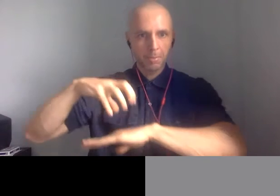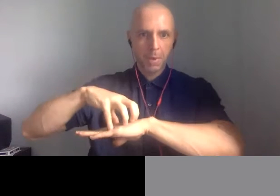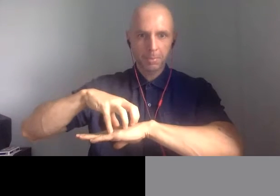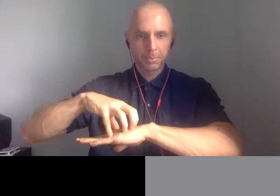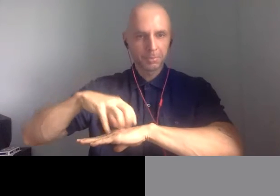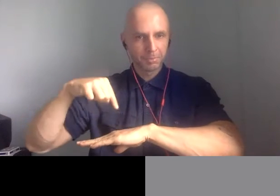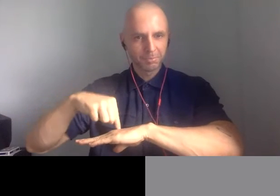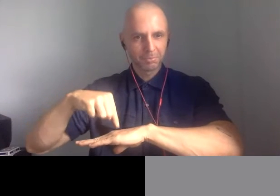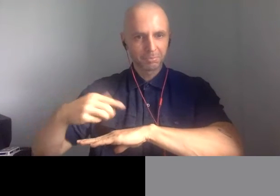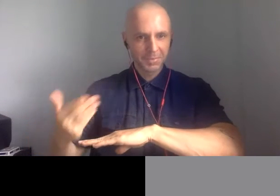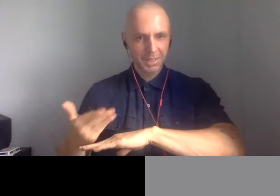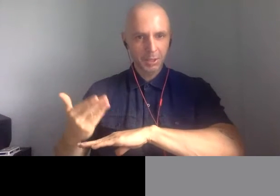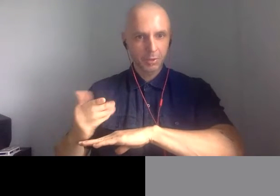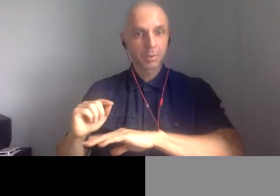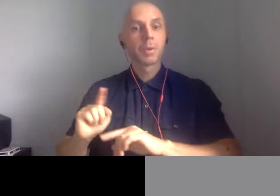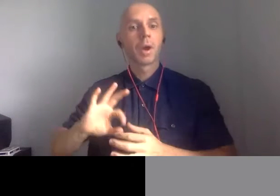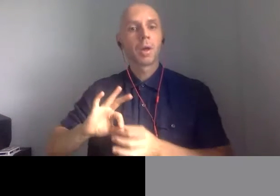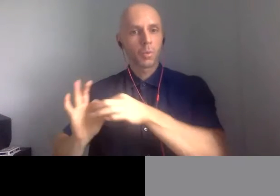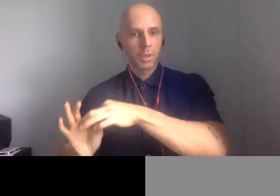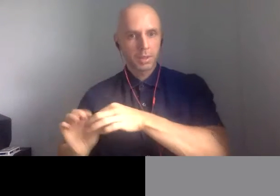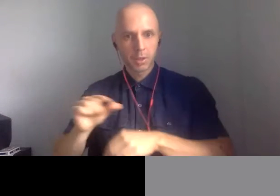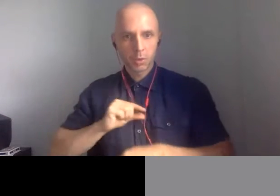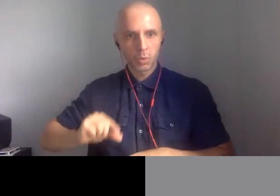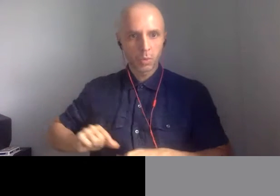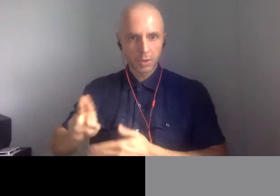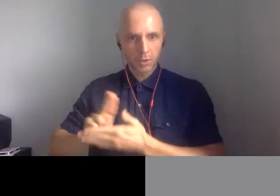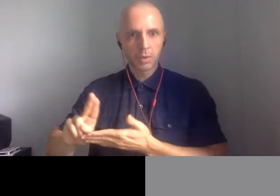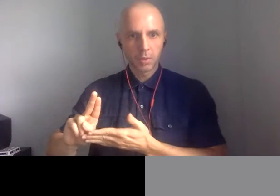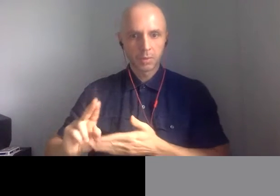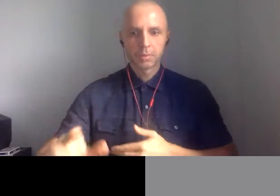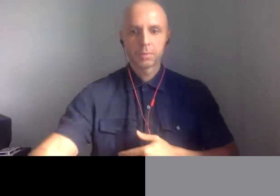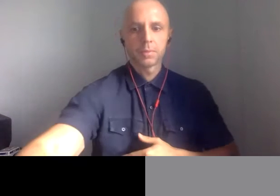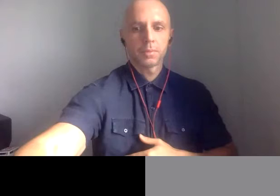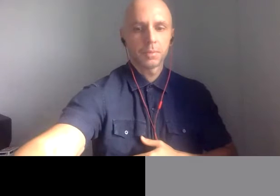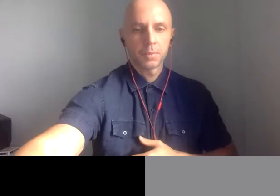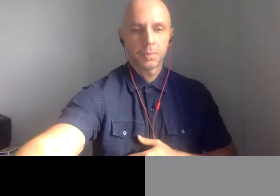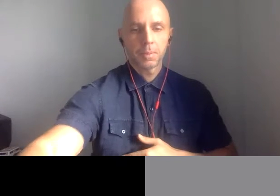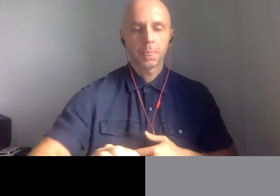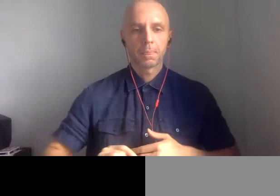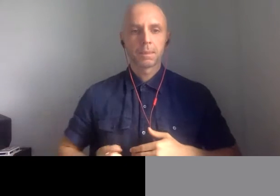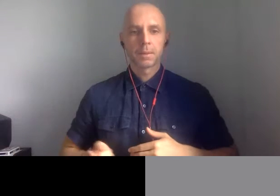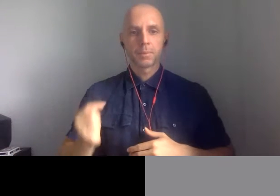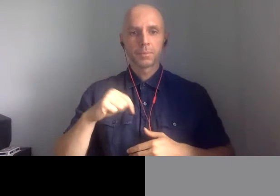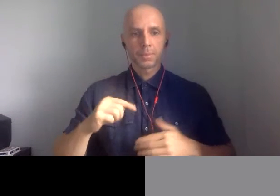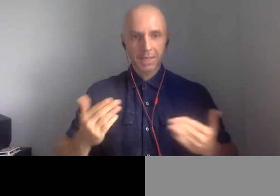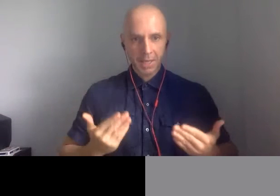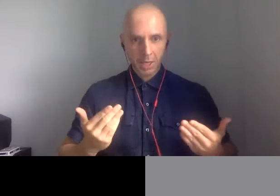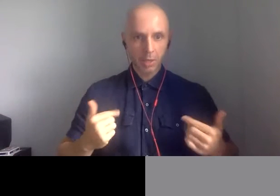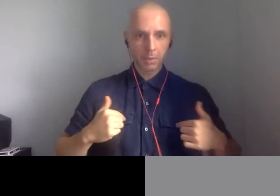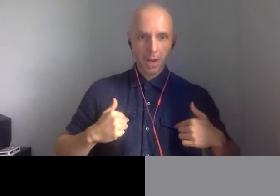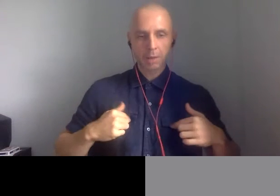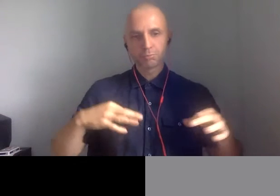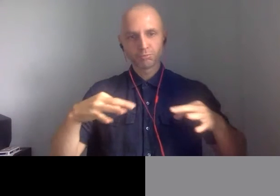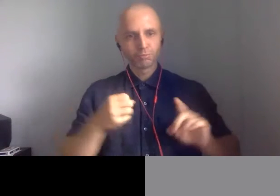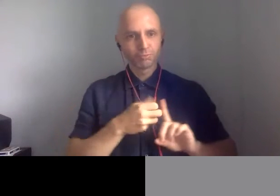to talk a little bit about BISC 100 which is a core course that we offer here in the UK and give a demonstration lesson